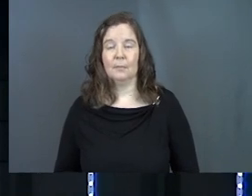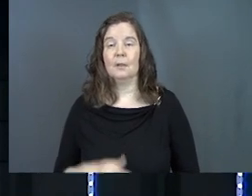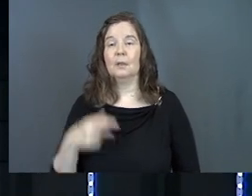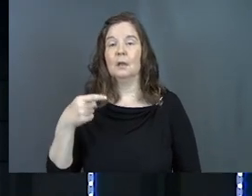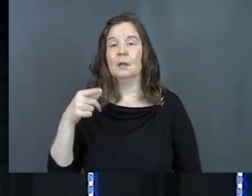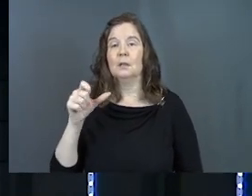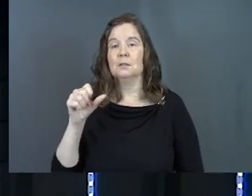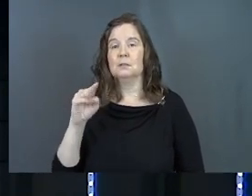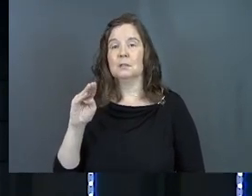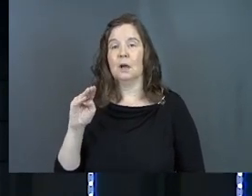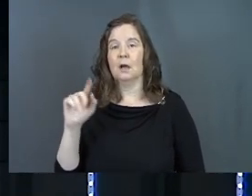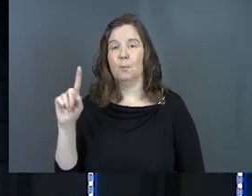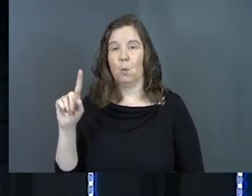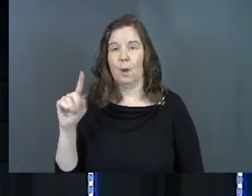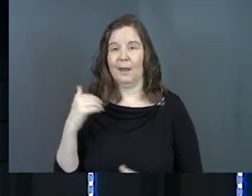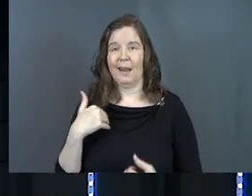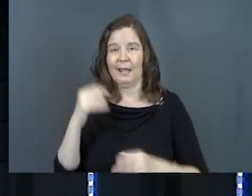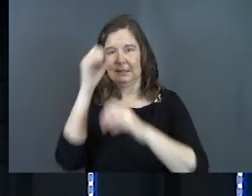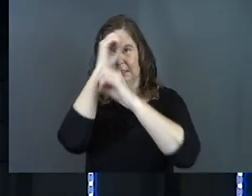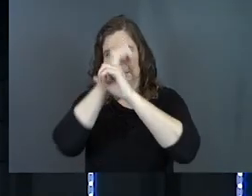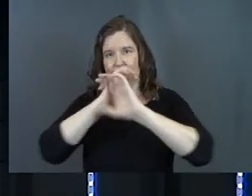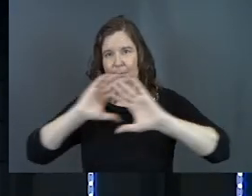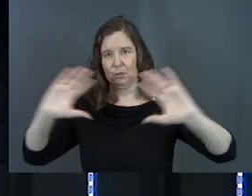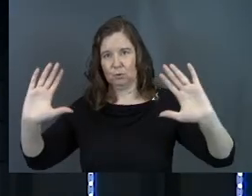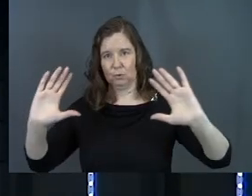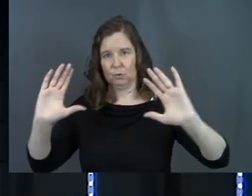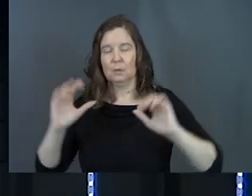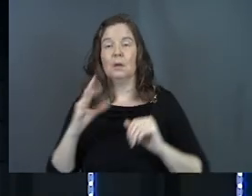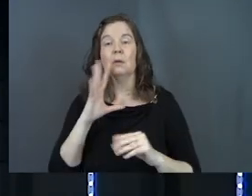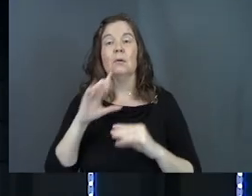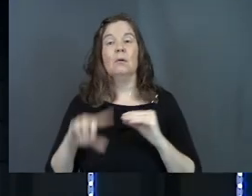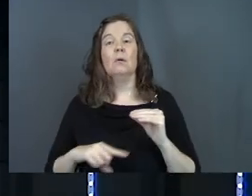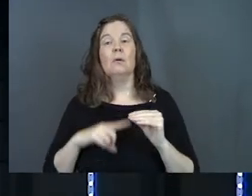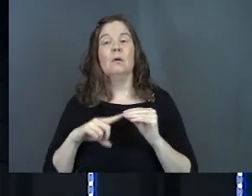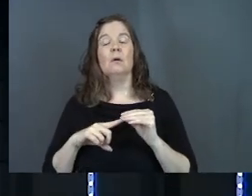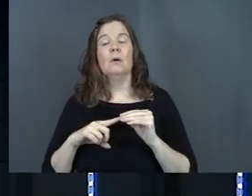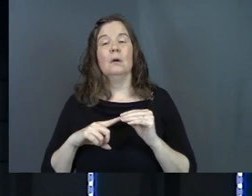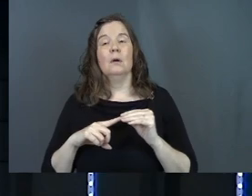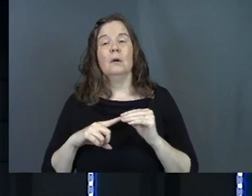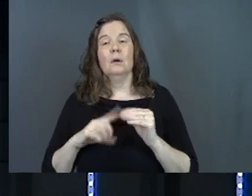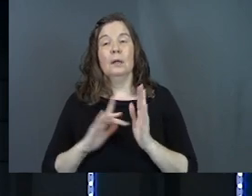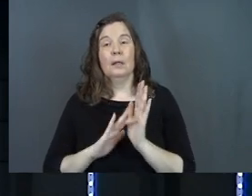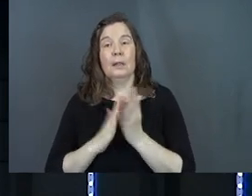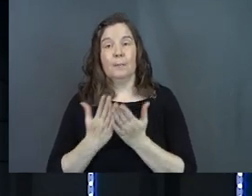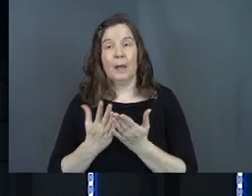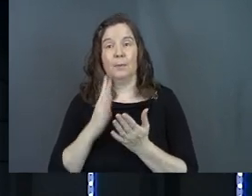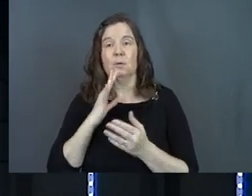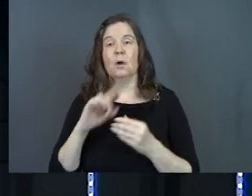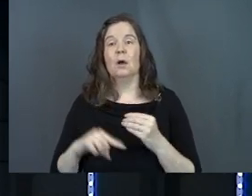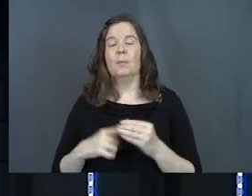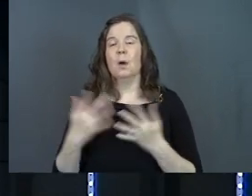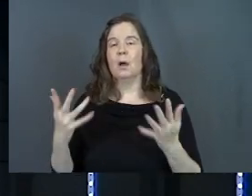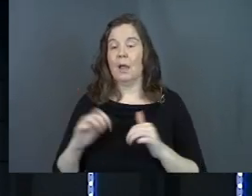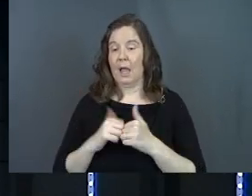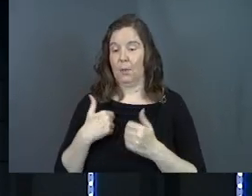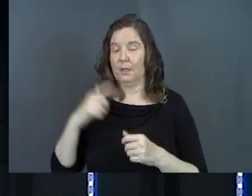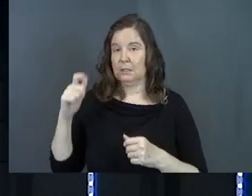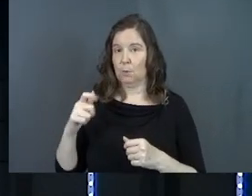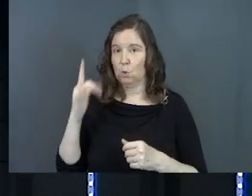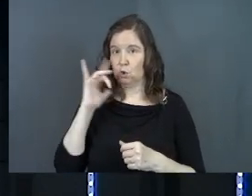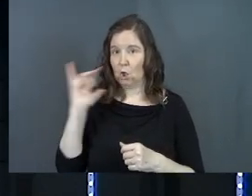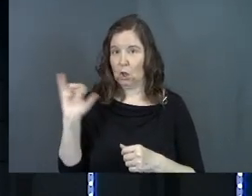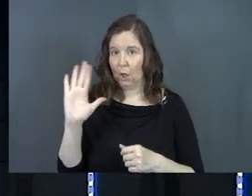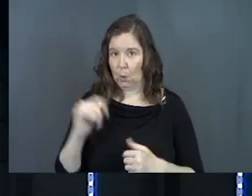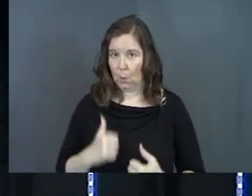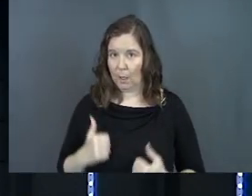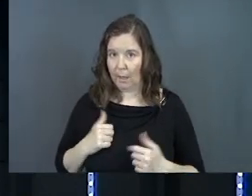Psalm 1 has this picture, and it talks about the Bible, and it talks about how this is supposed to